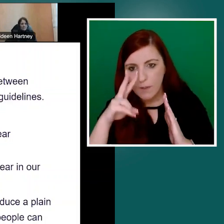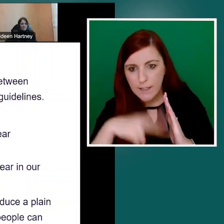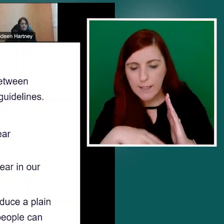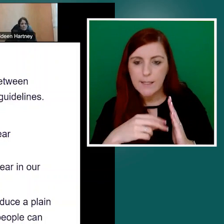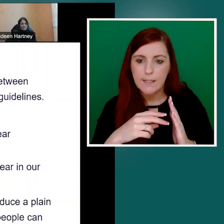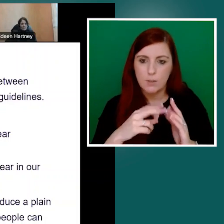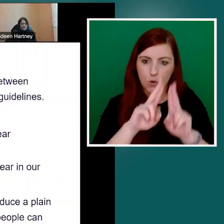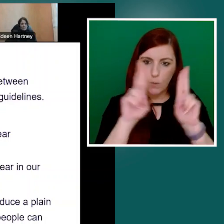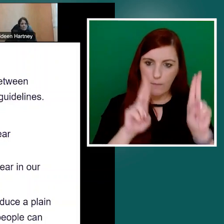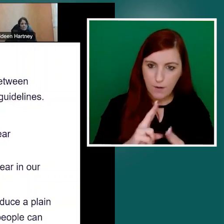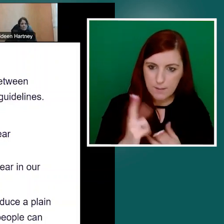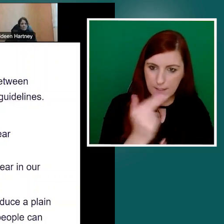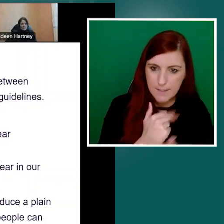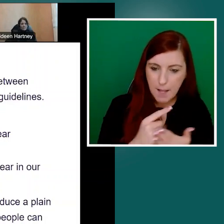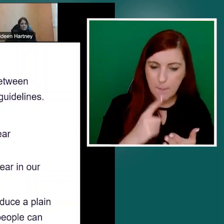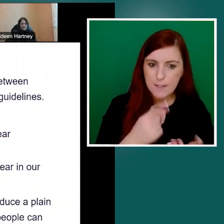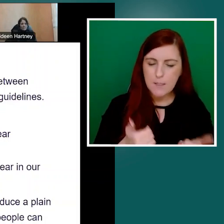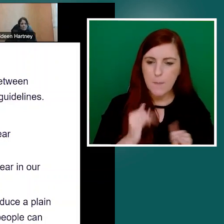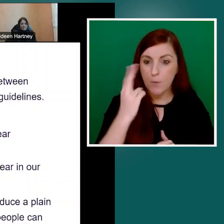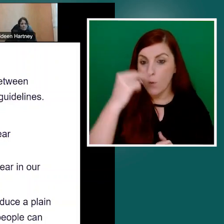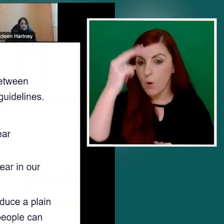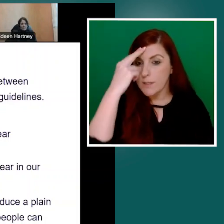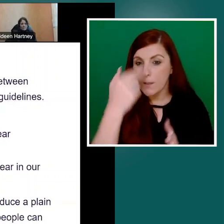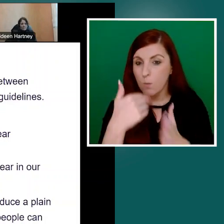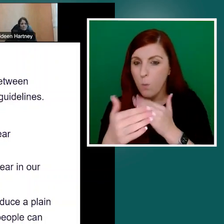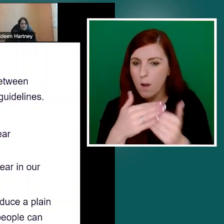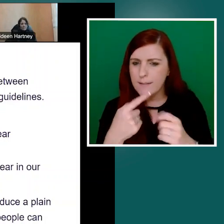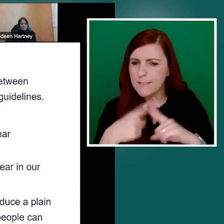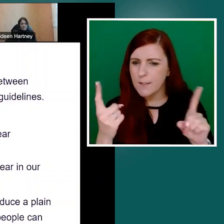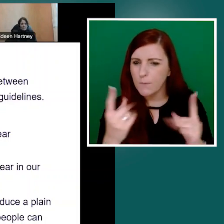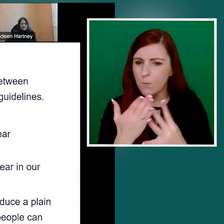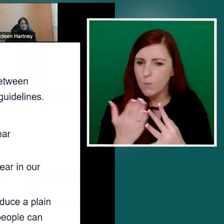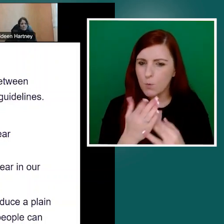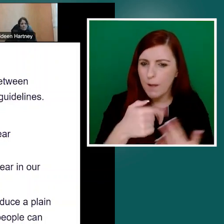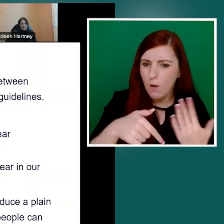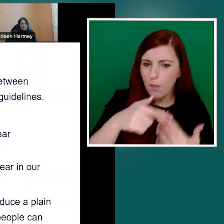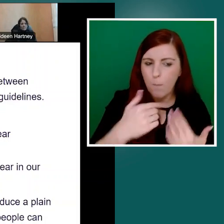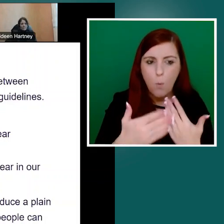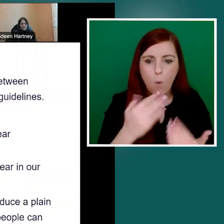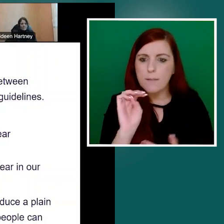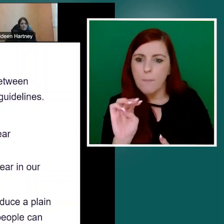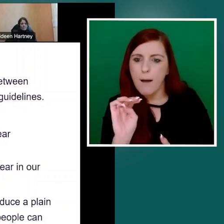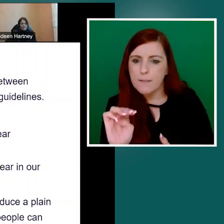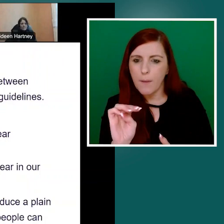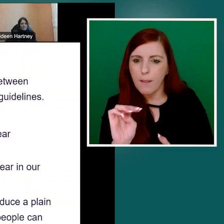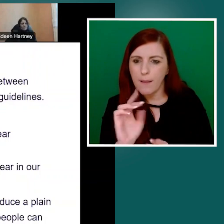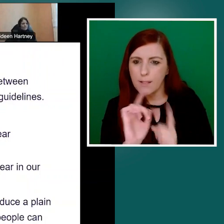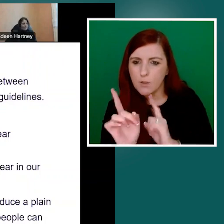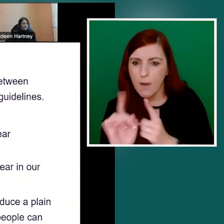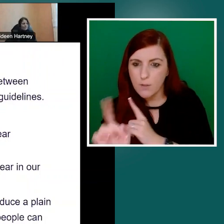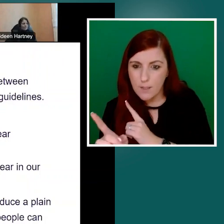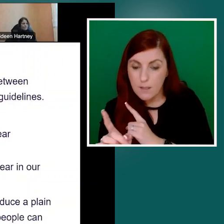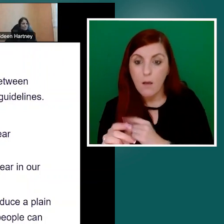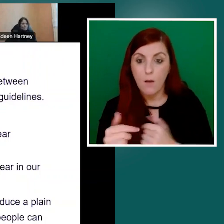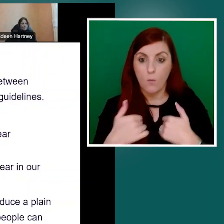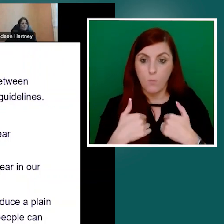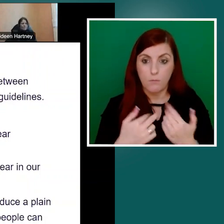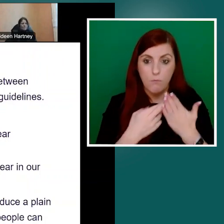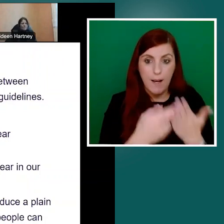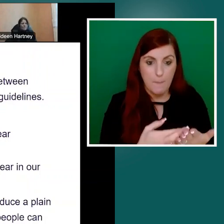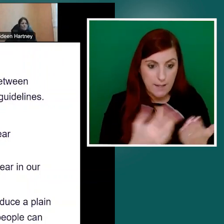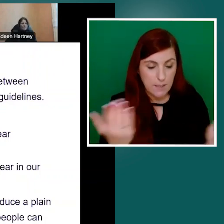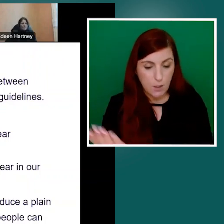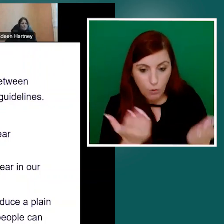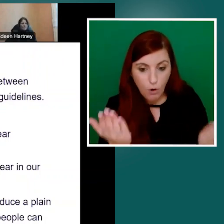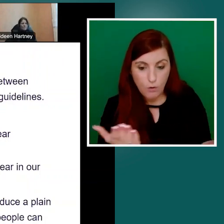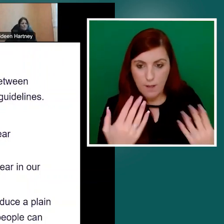but what the possible interactions. We would be recommending and encouraging that there is more research and particularly user testing to see